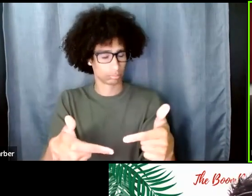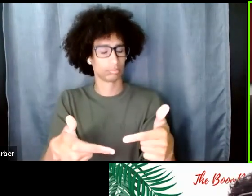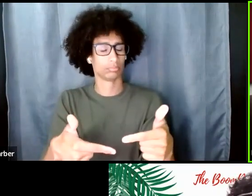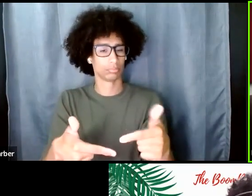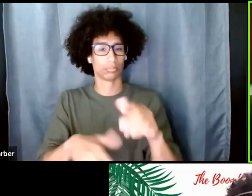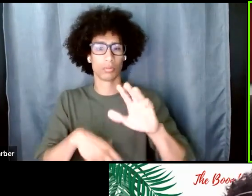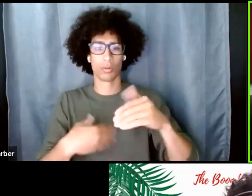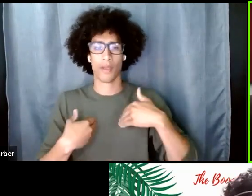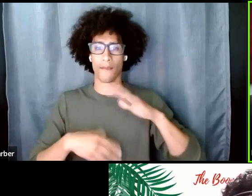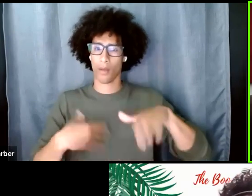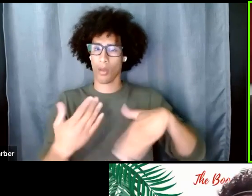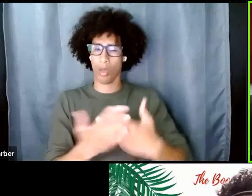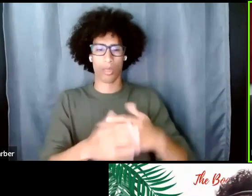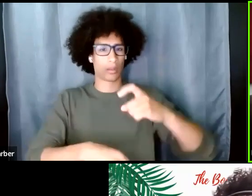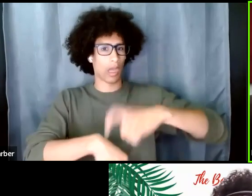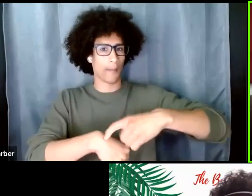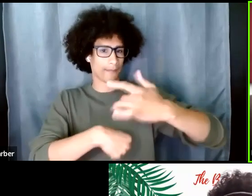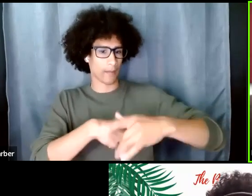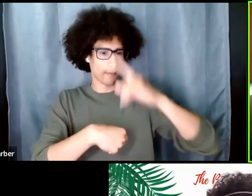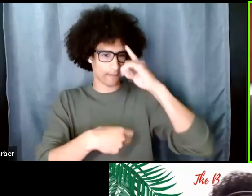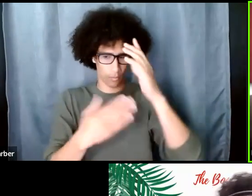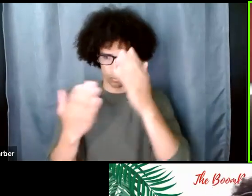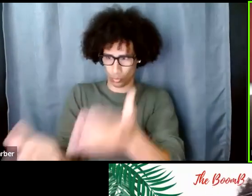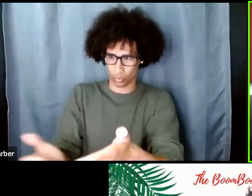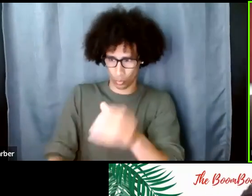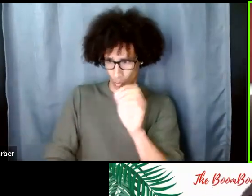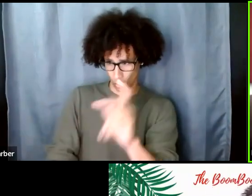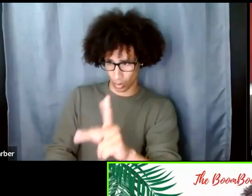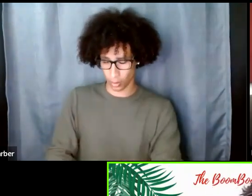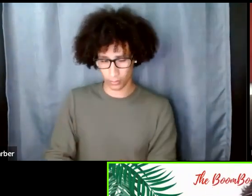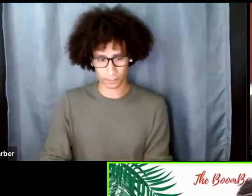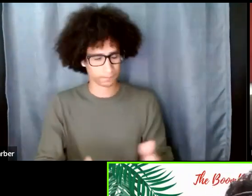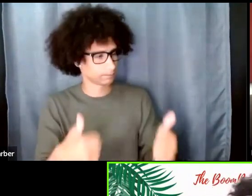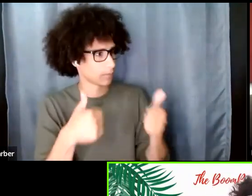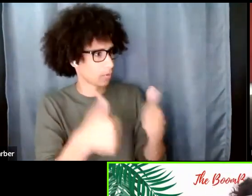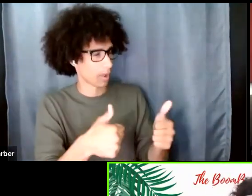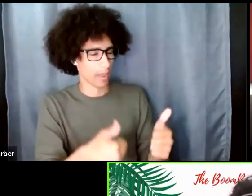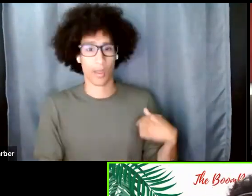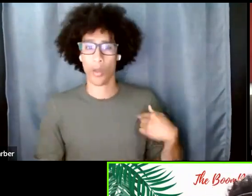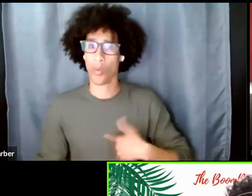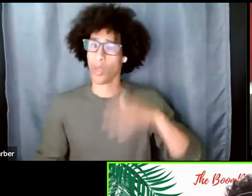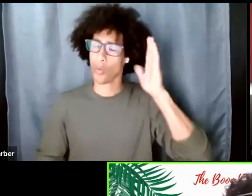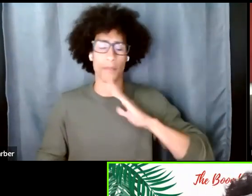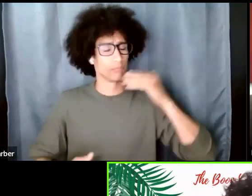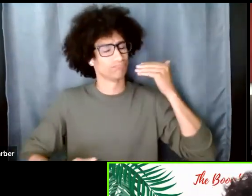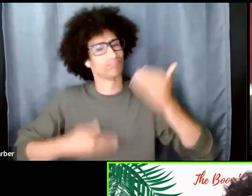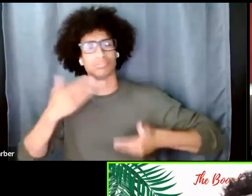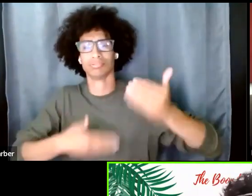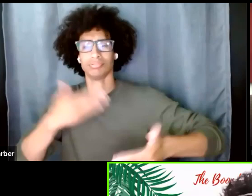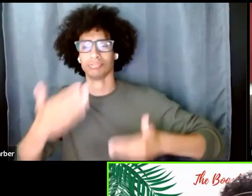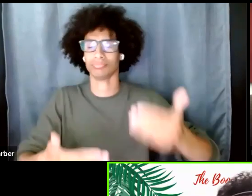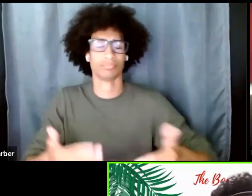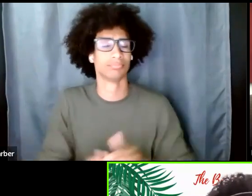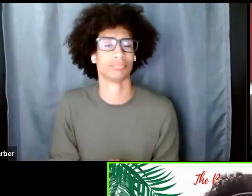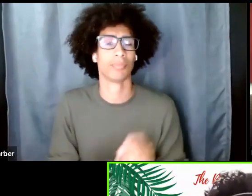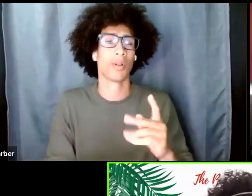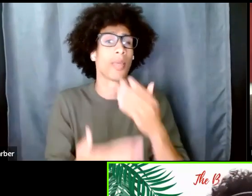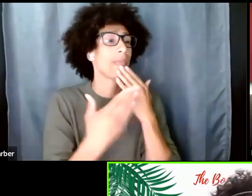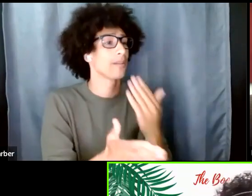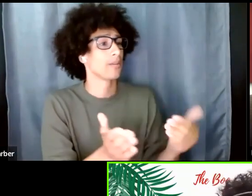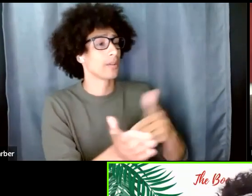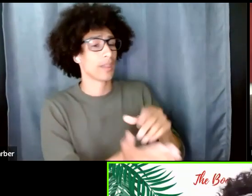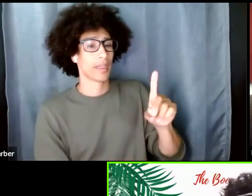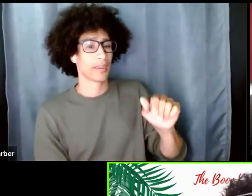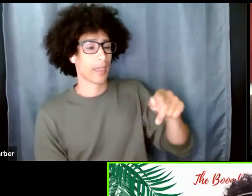space and time that you need and i'm just going to put your brain in the chat we're to be ripping and running folks so first of all thank you daphne for this invitation and